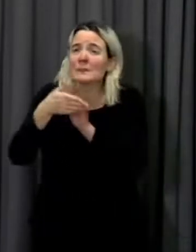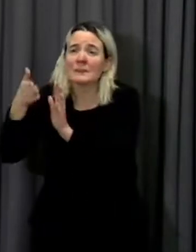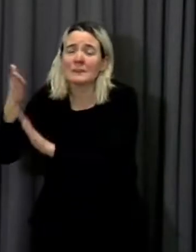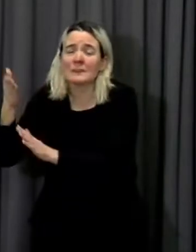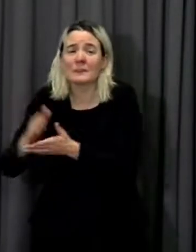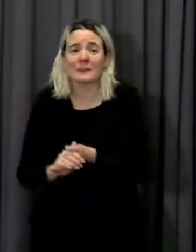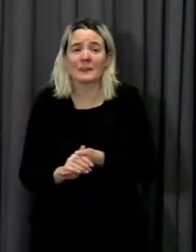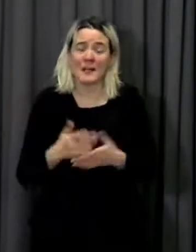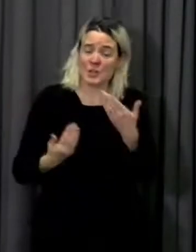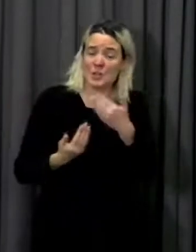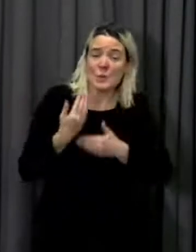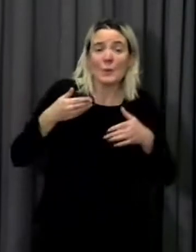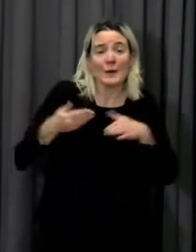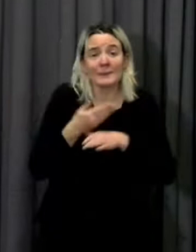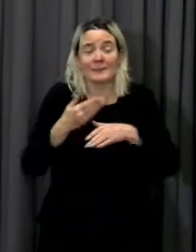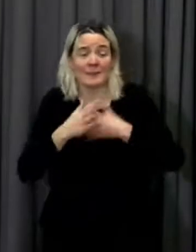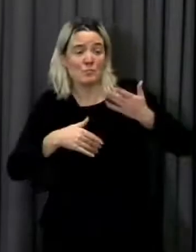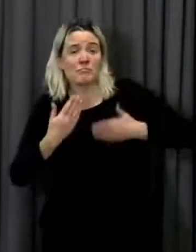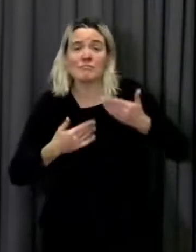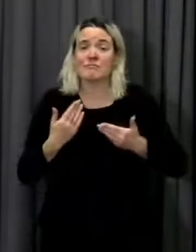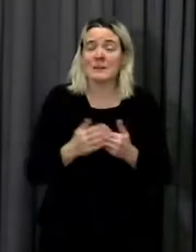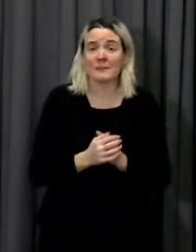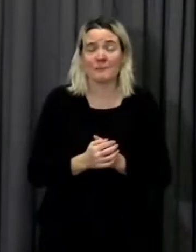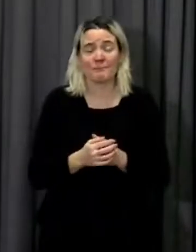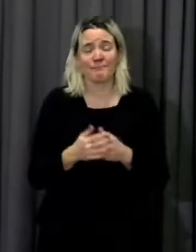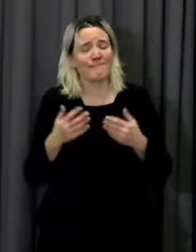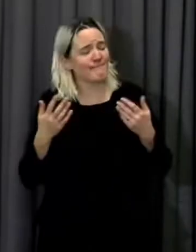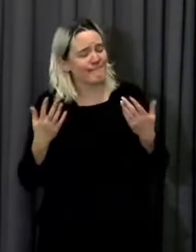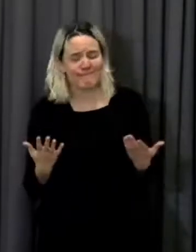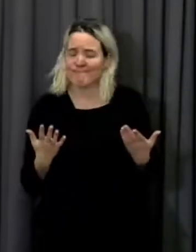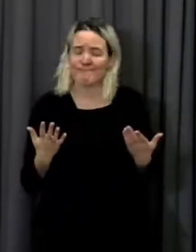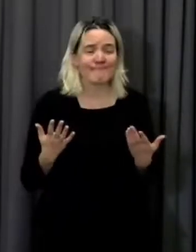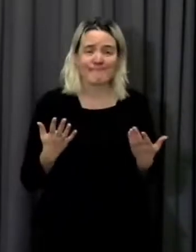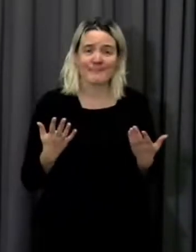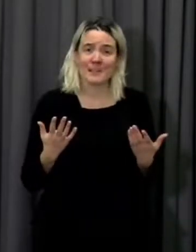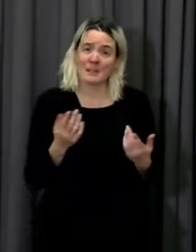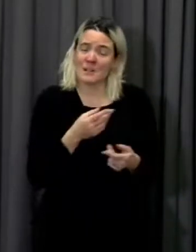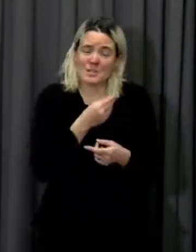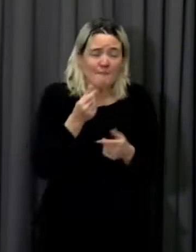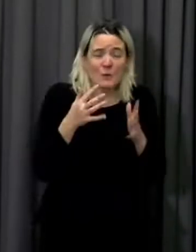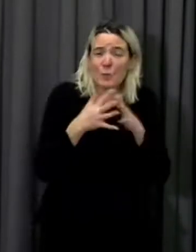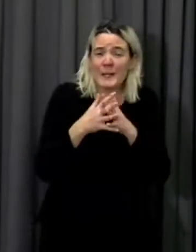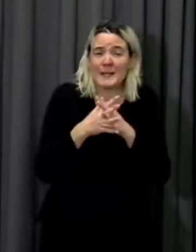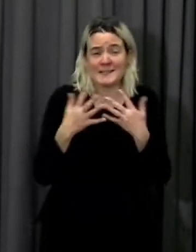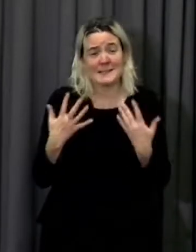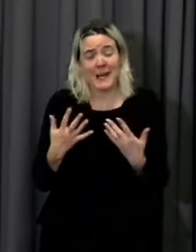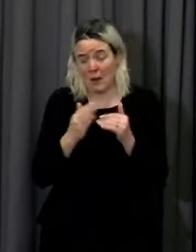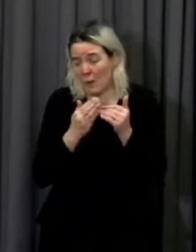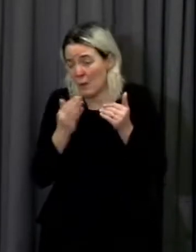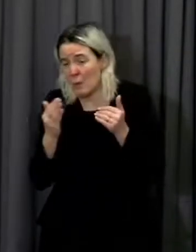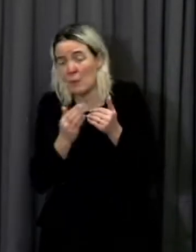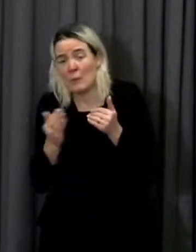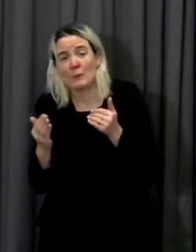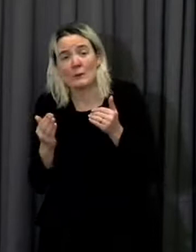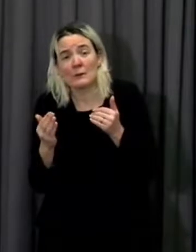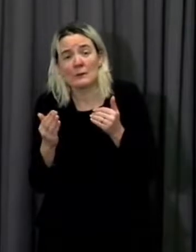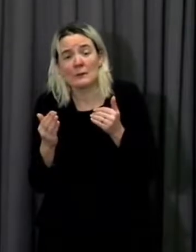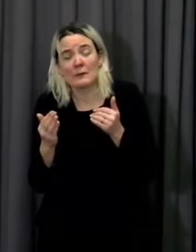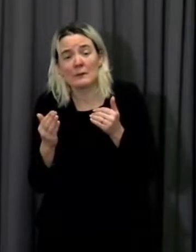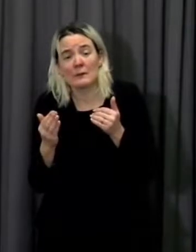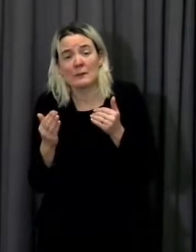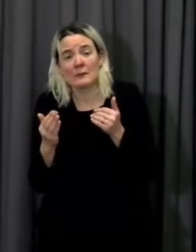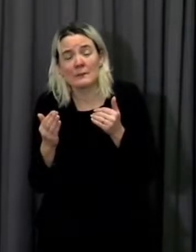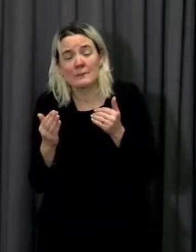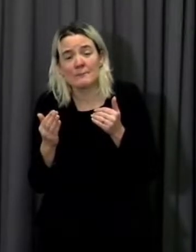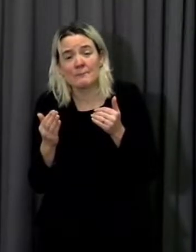able to undertake new activities but there's just a few weeks left now before we can really put a